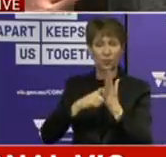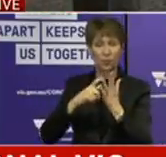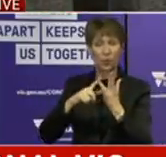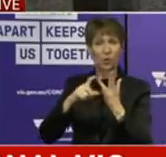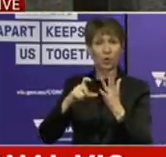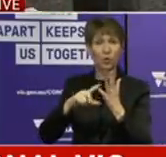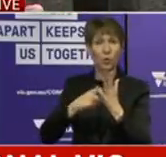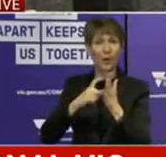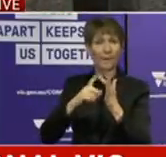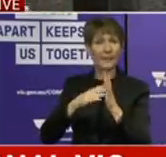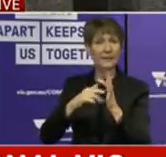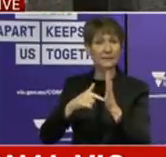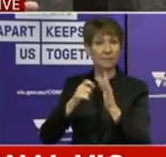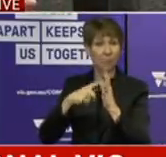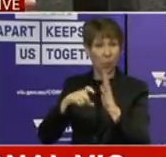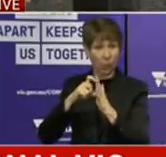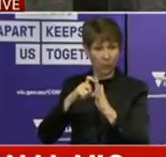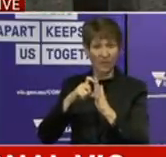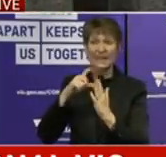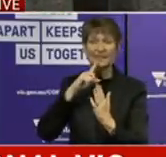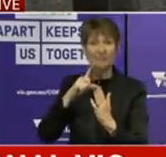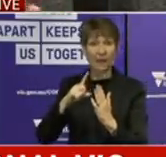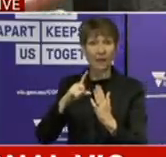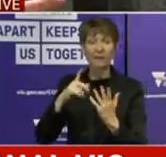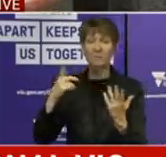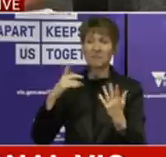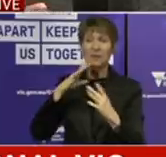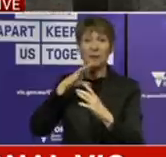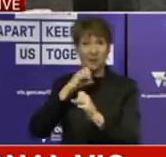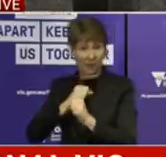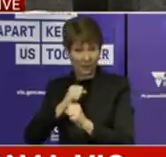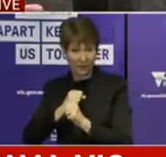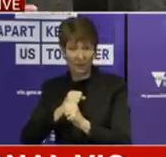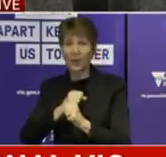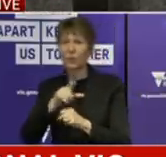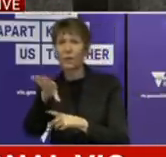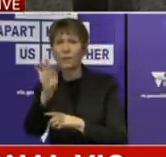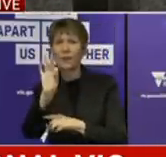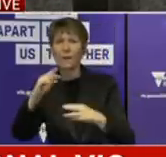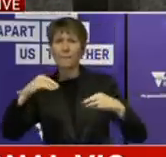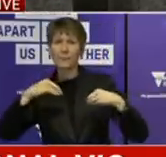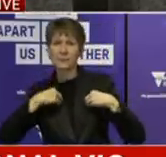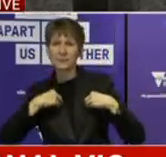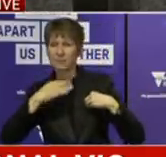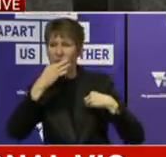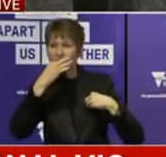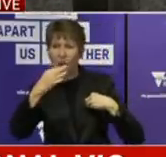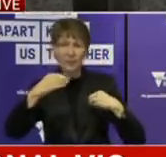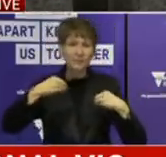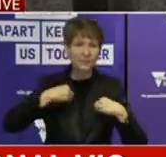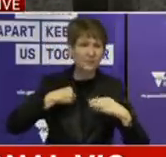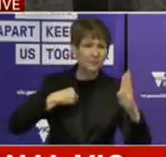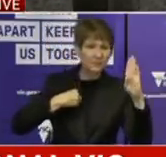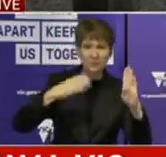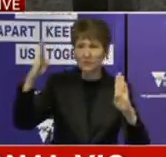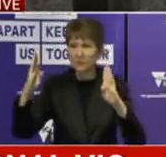have an Independent Procurement Unit, and the only department that doesn't have an Independent Procurement Unit is the